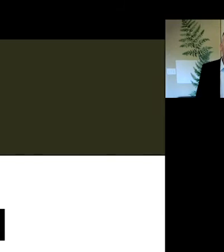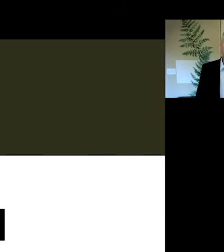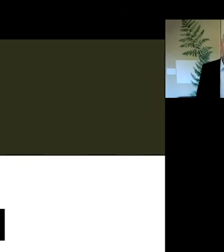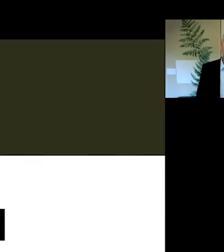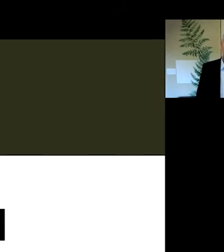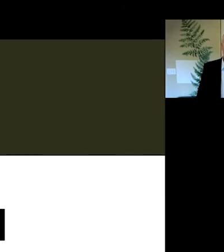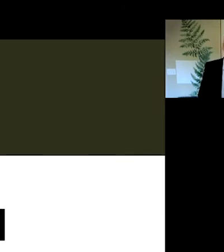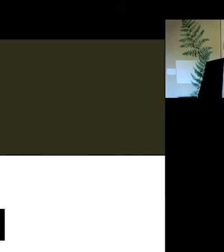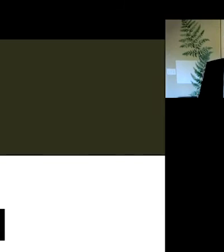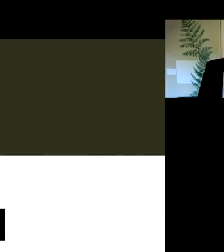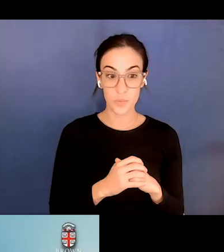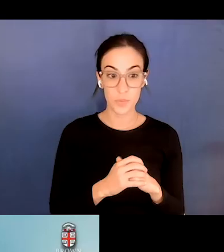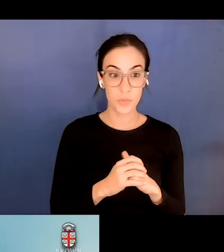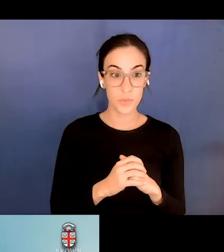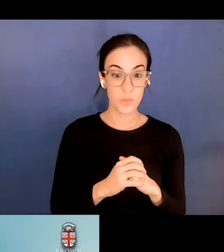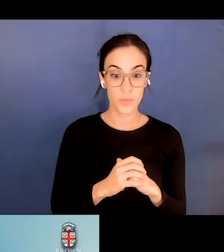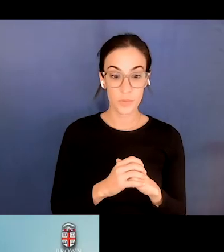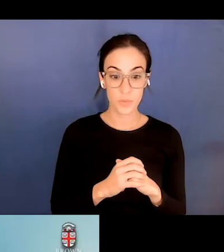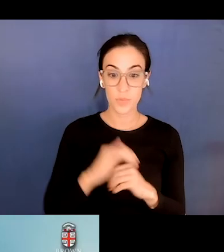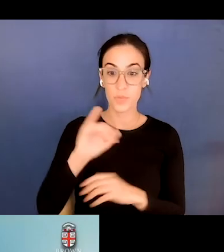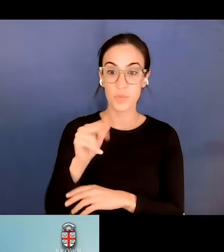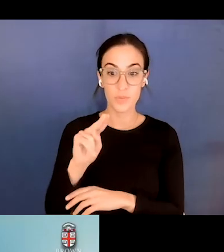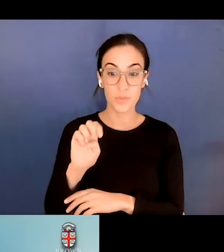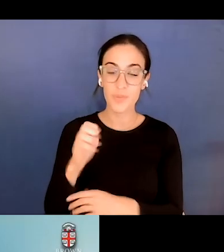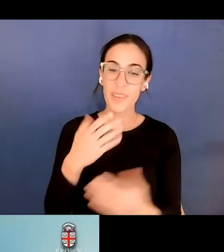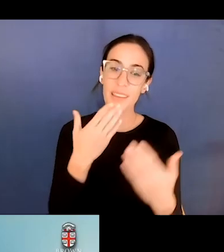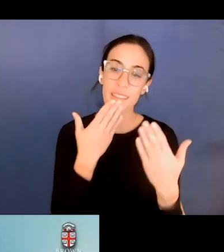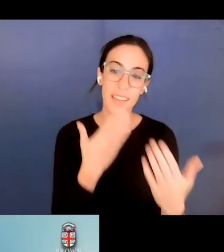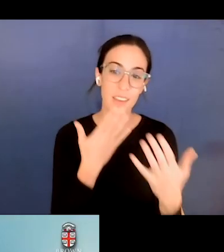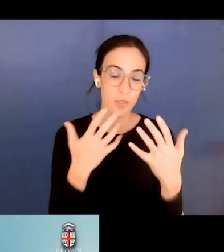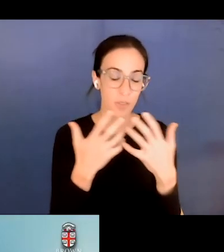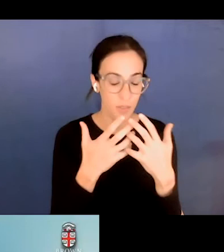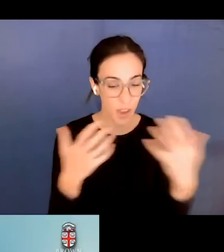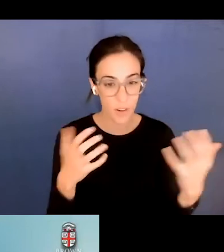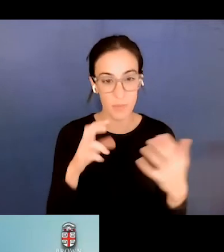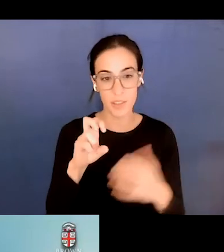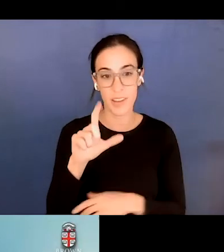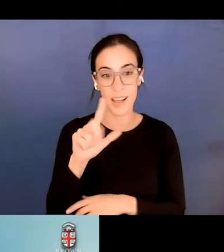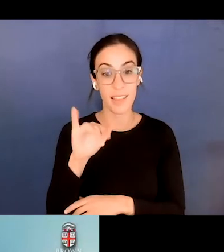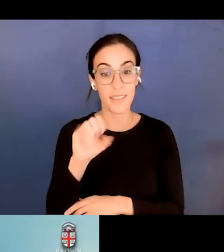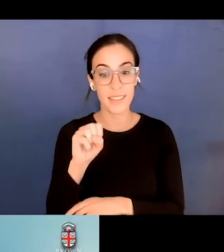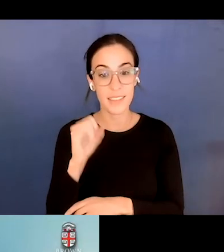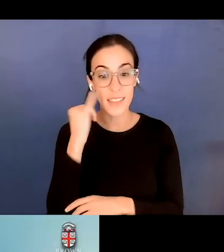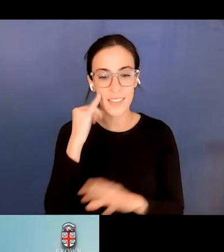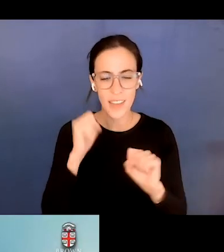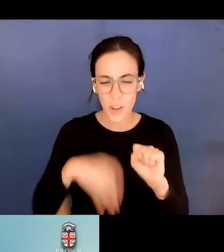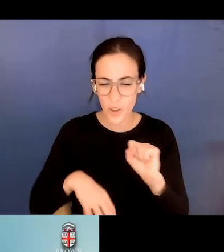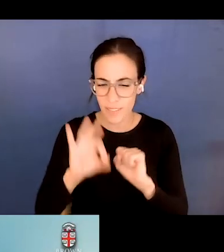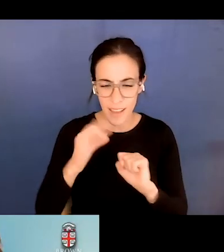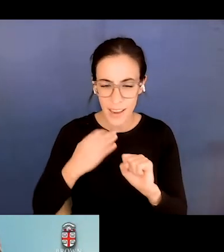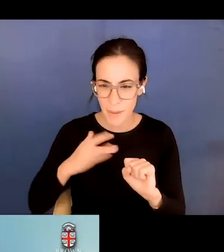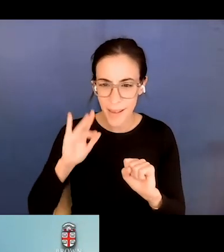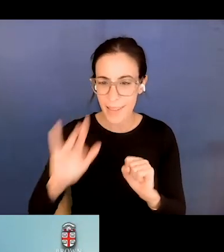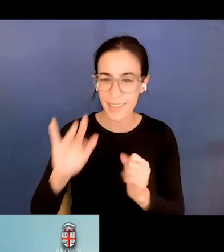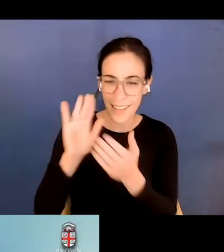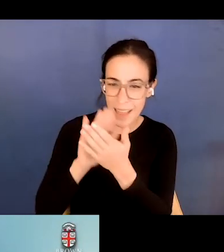Okay. So thank you. Thank you very much, Elvis. If I could find my clapping hand or whatever, I would